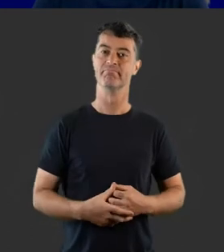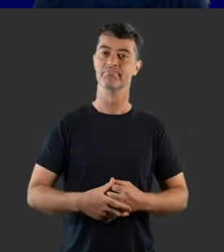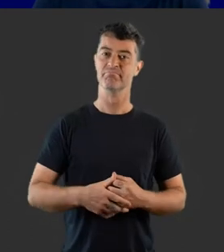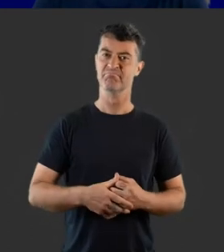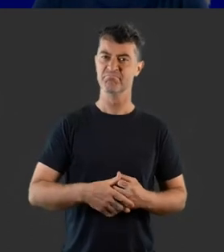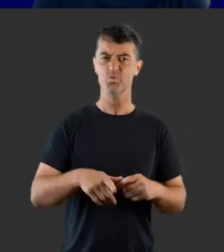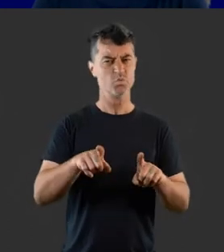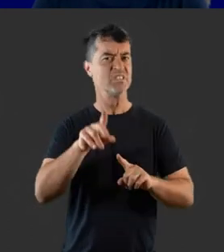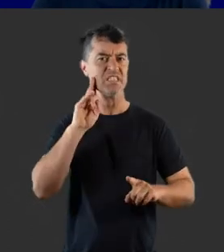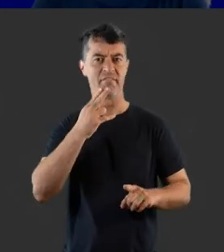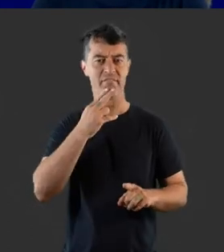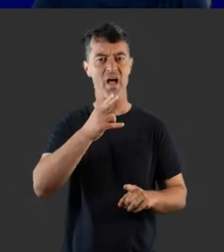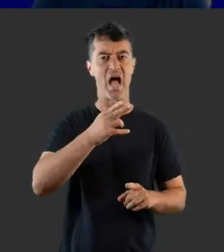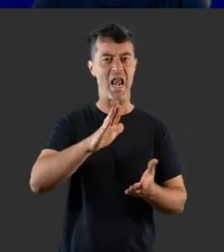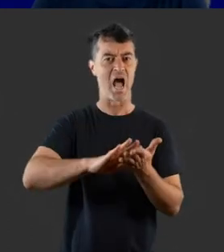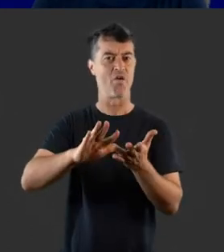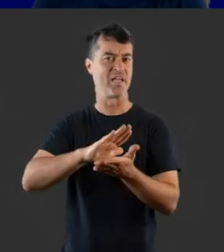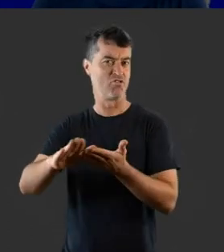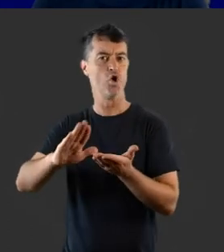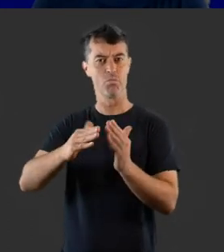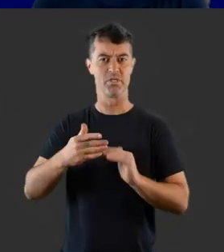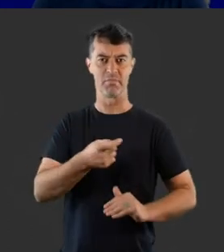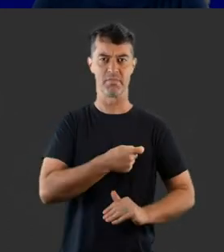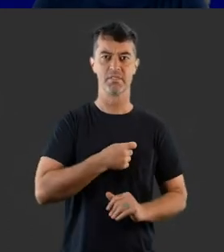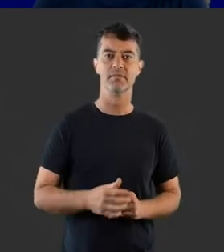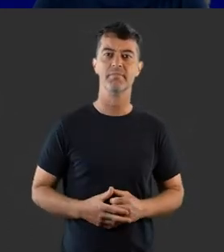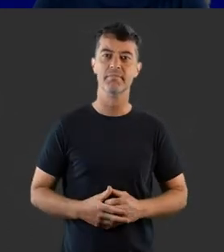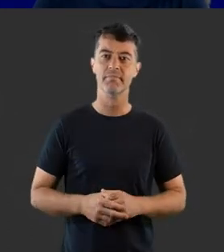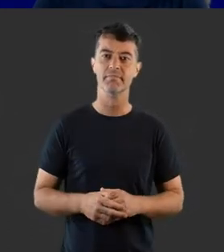and Deaf and Hard of Hearing community members.